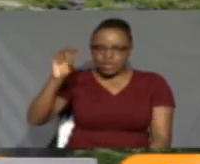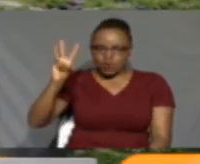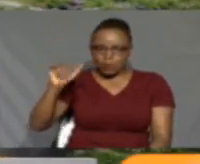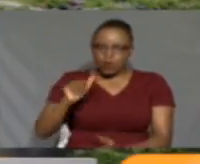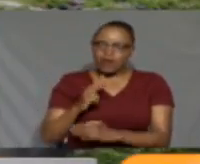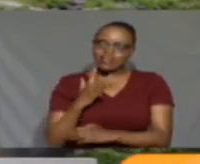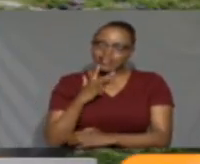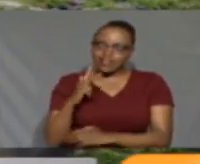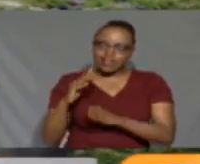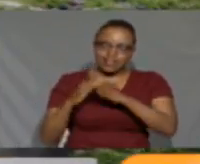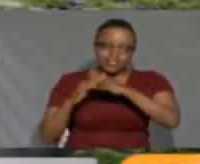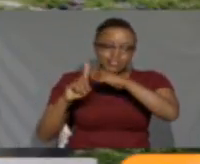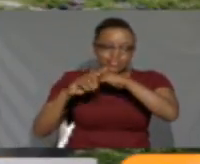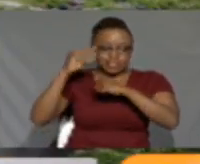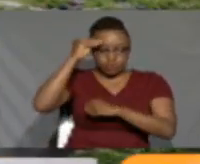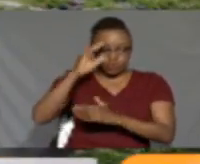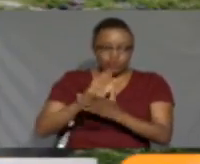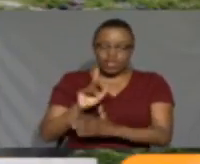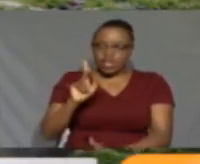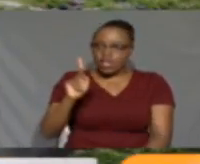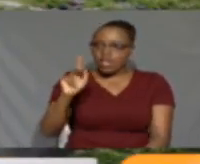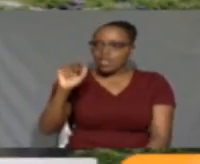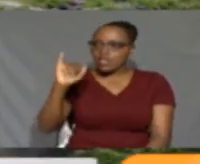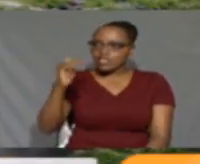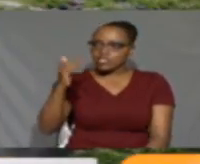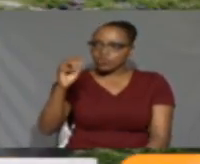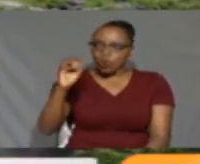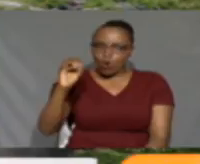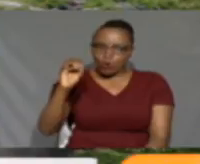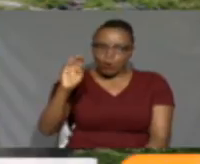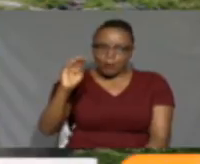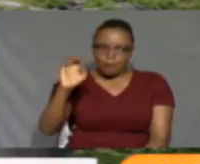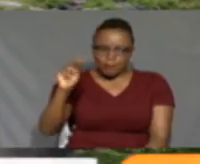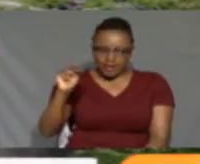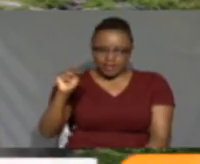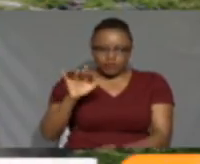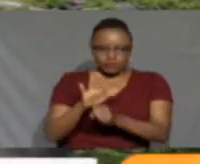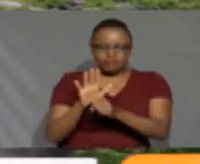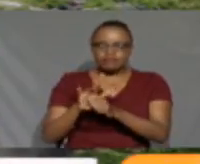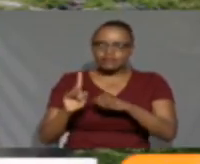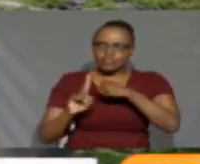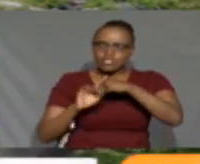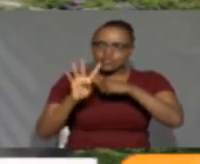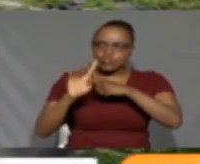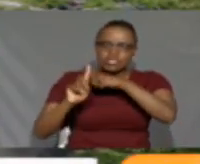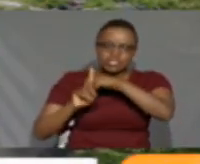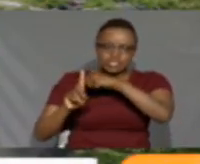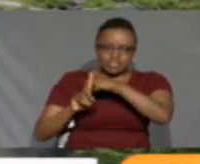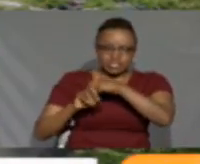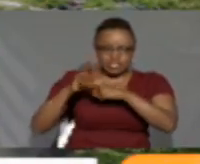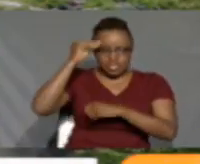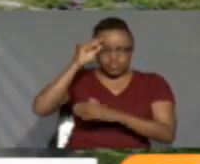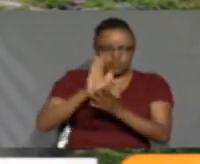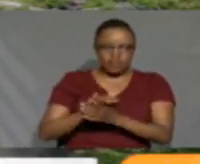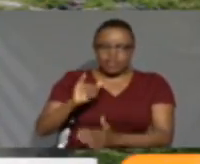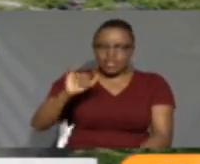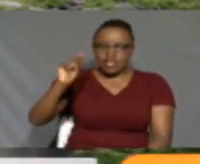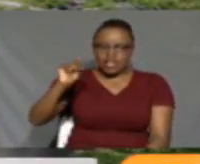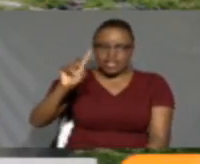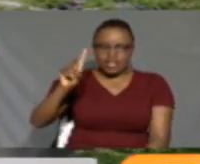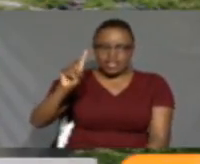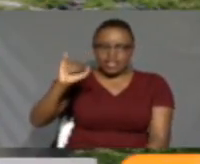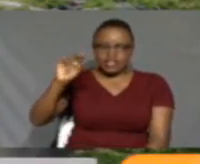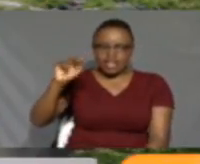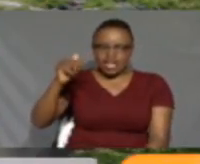396 pupils, Ketoban Primary with a majority 646 pupils, and Indianate